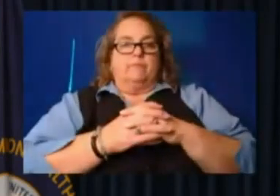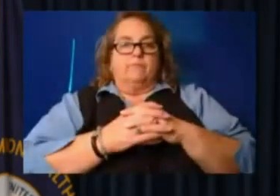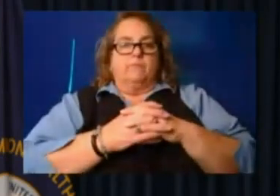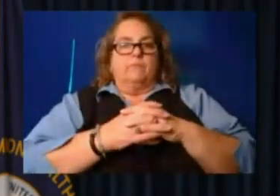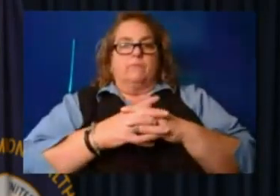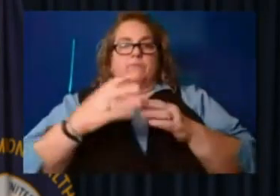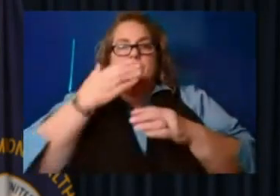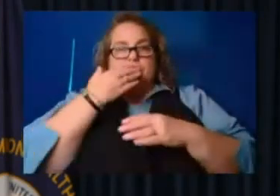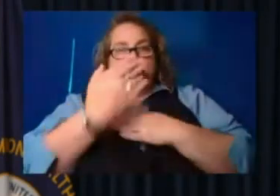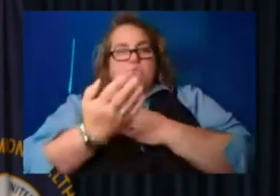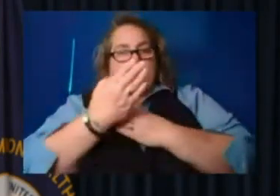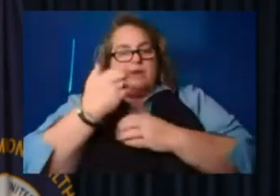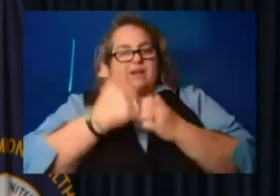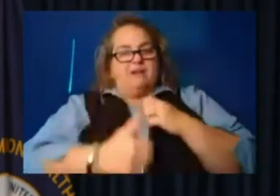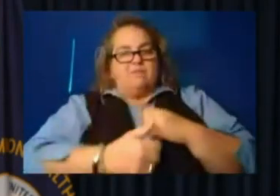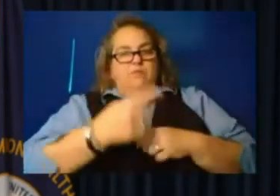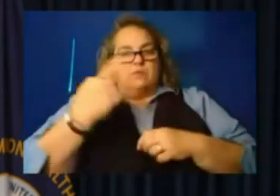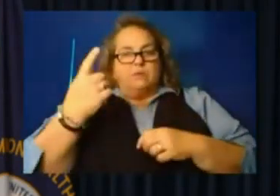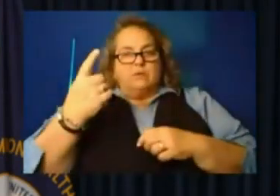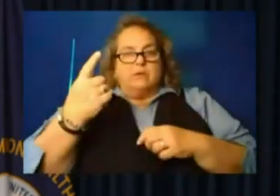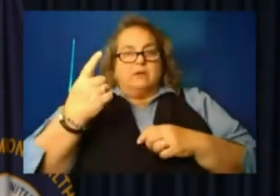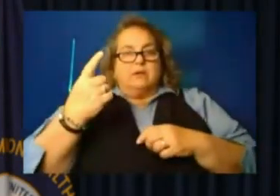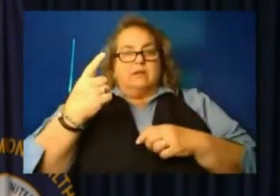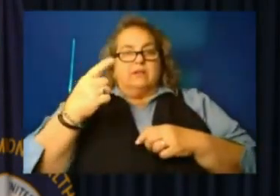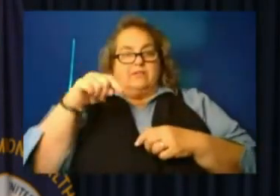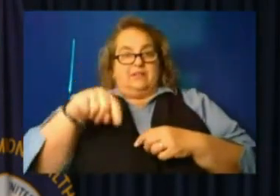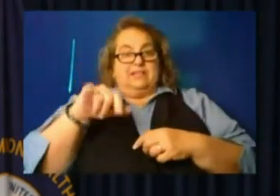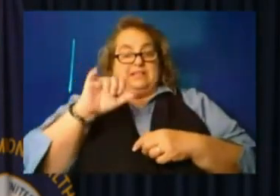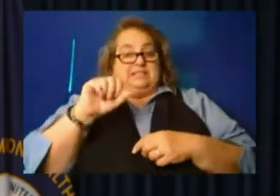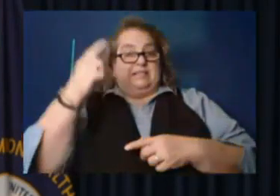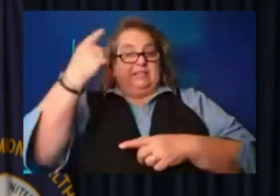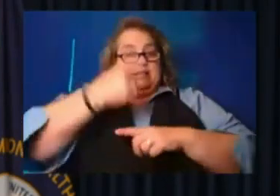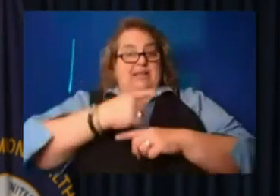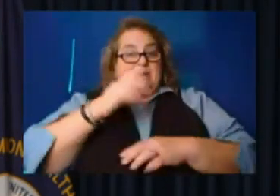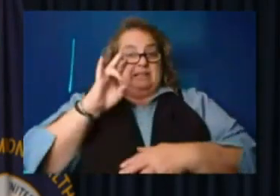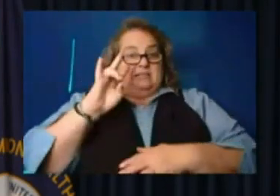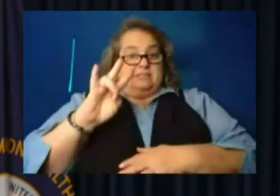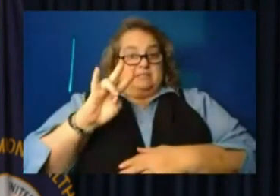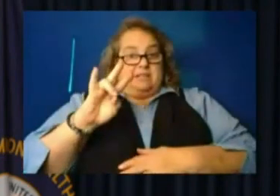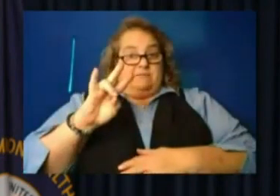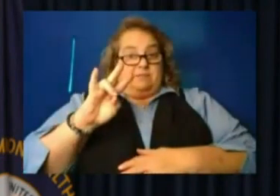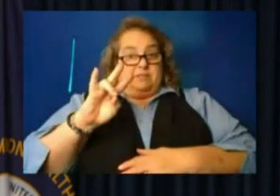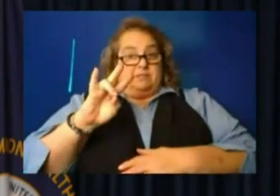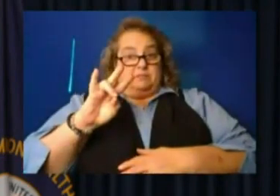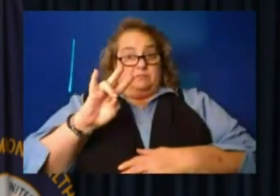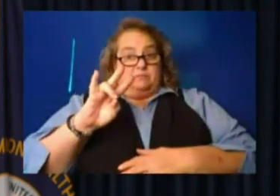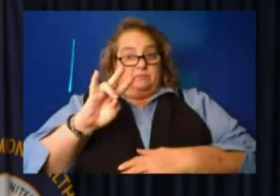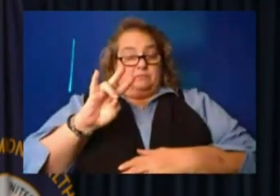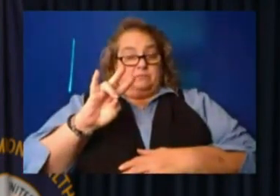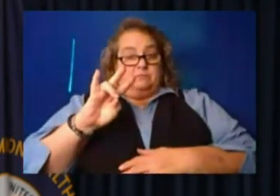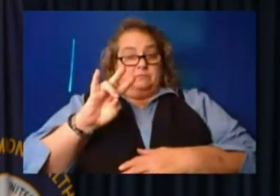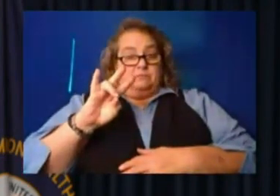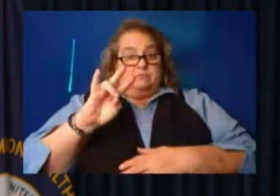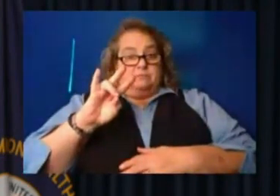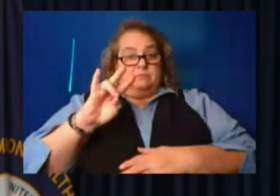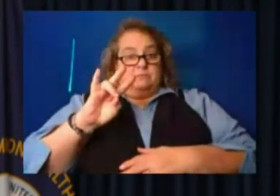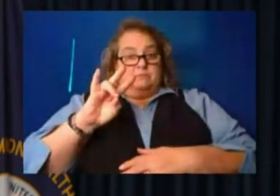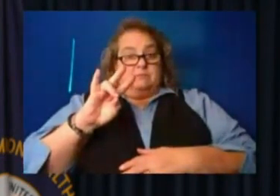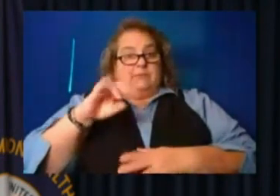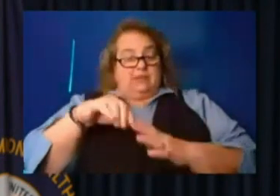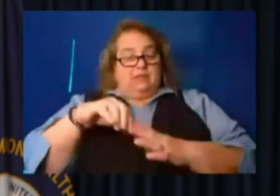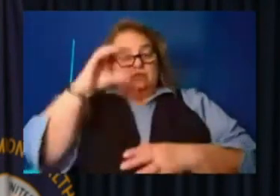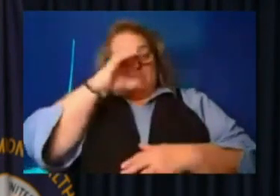everybody. This is day seven in the search and rescue and ultimate